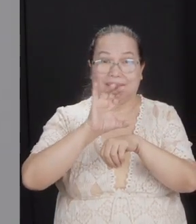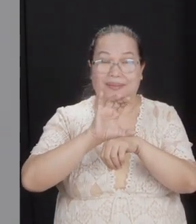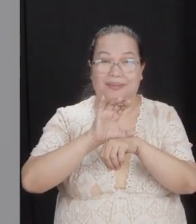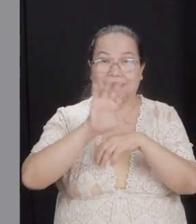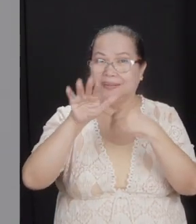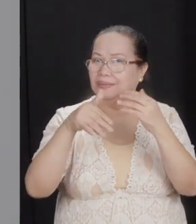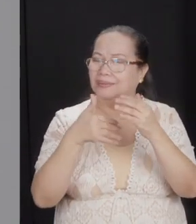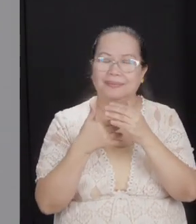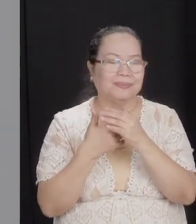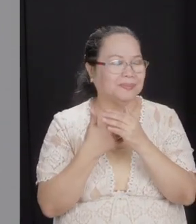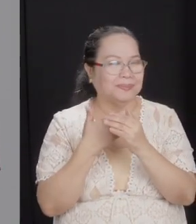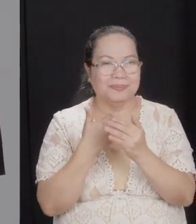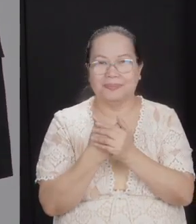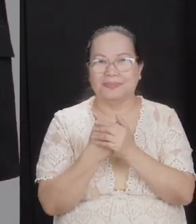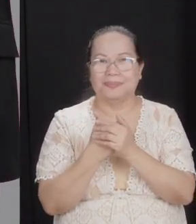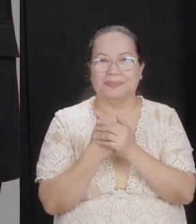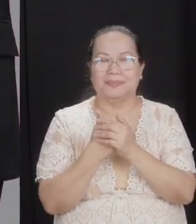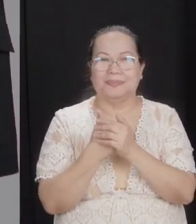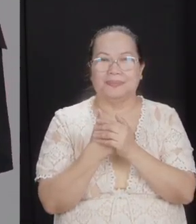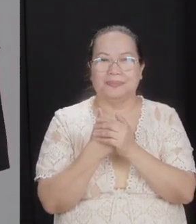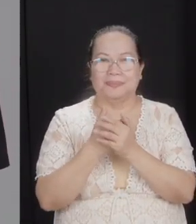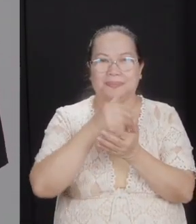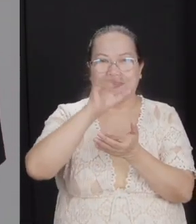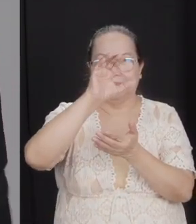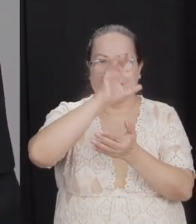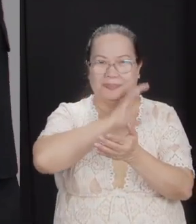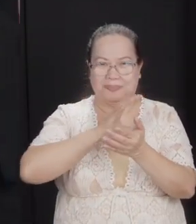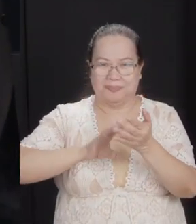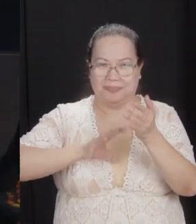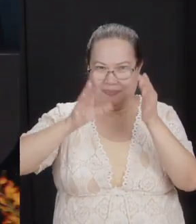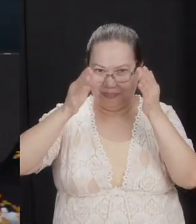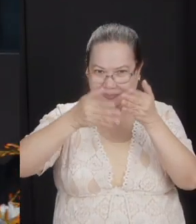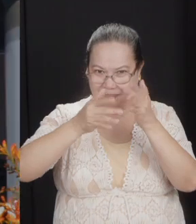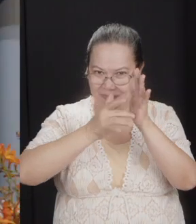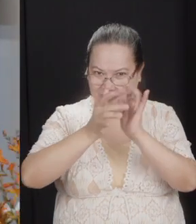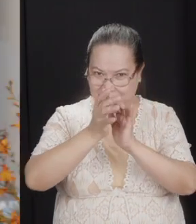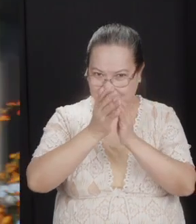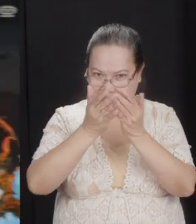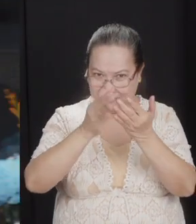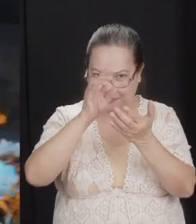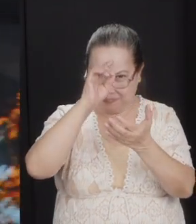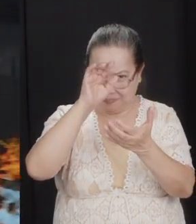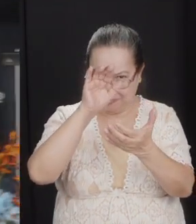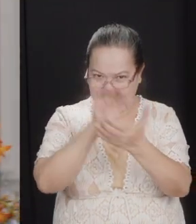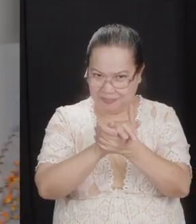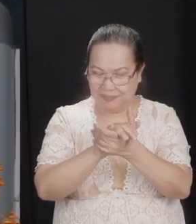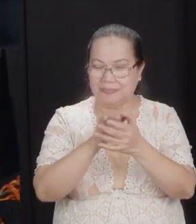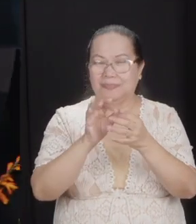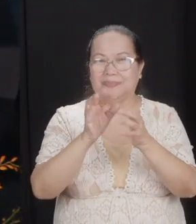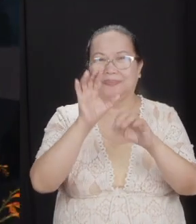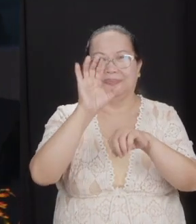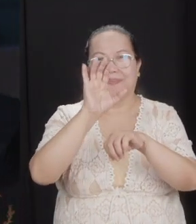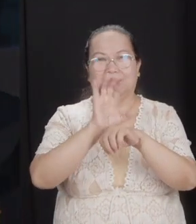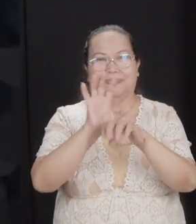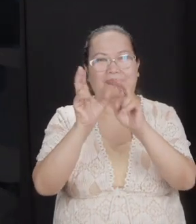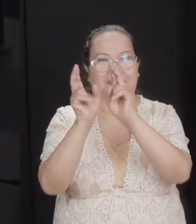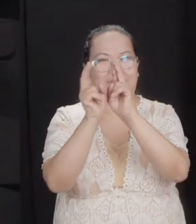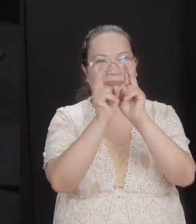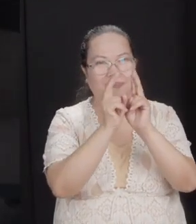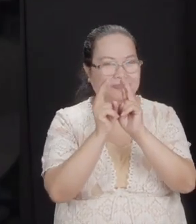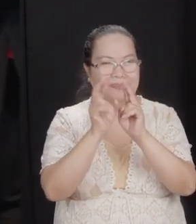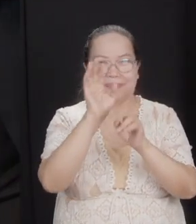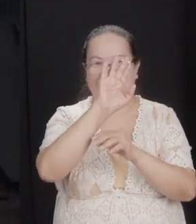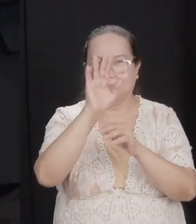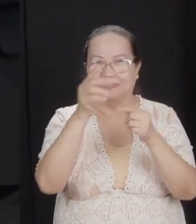in every Christ-centered, Bible-believing church, be united and never